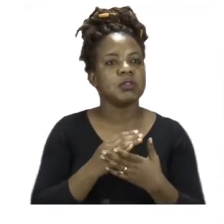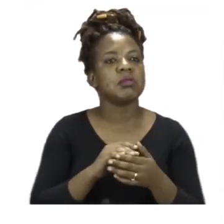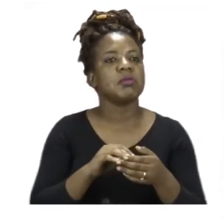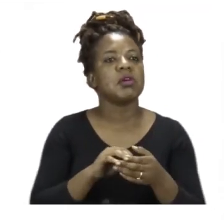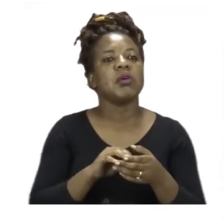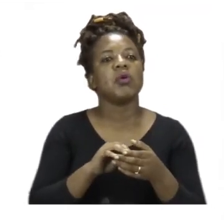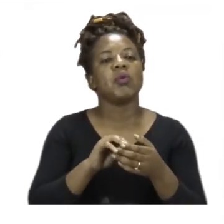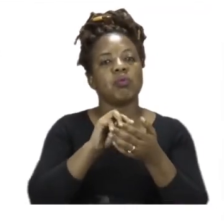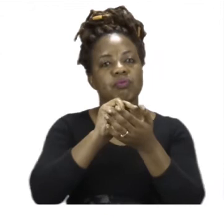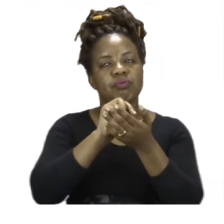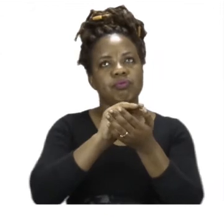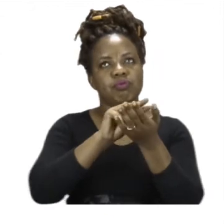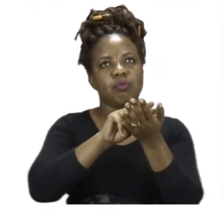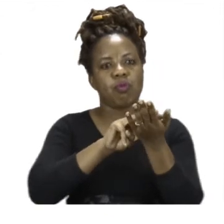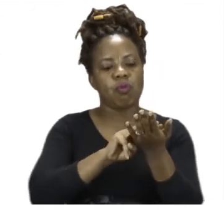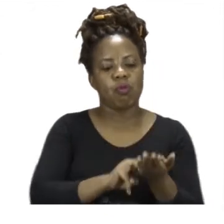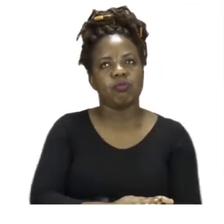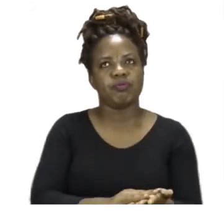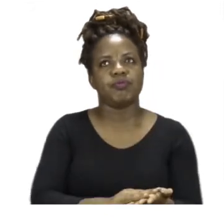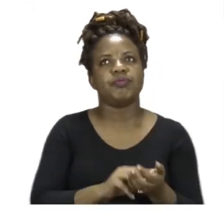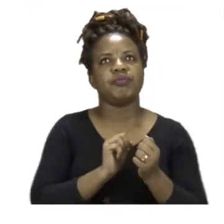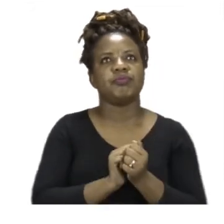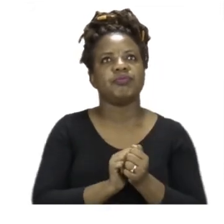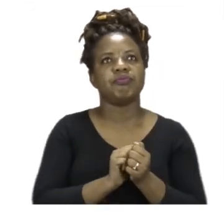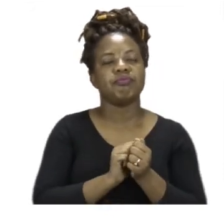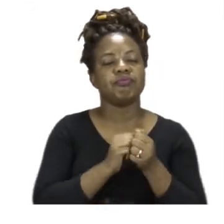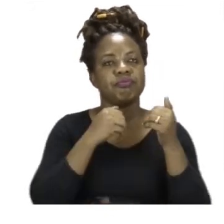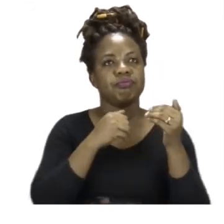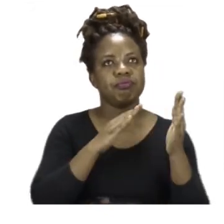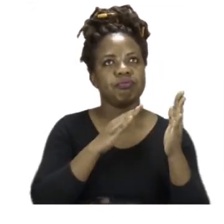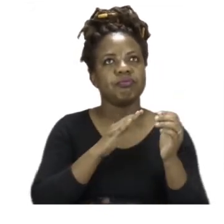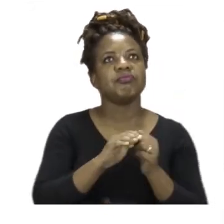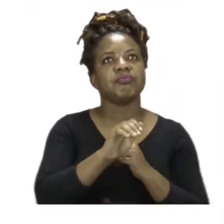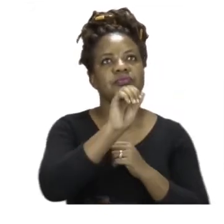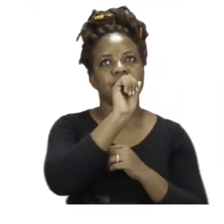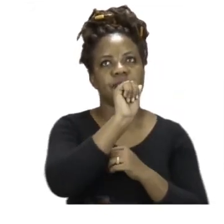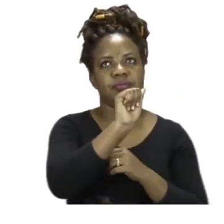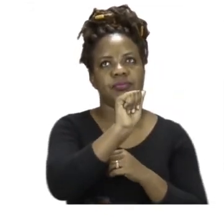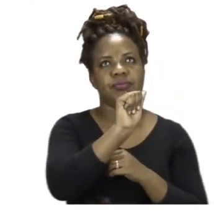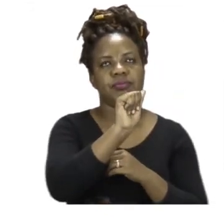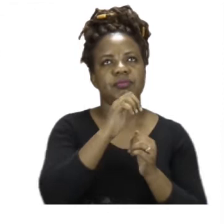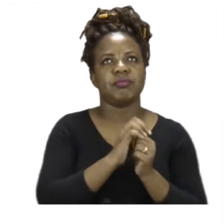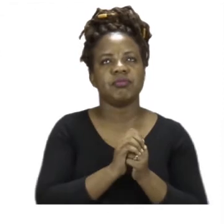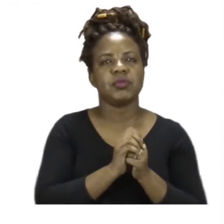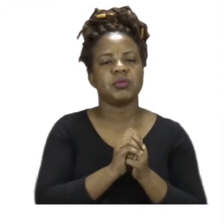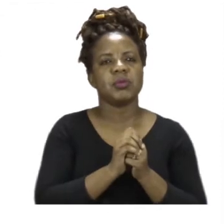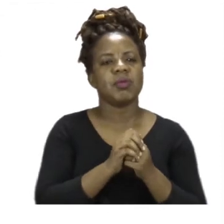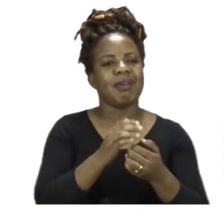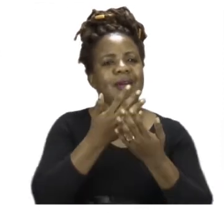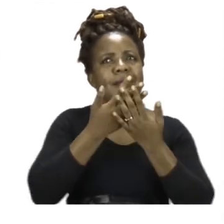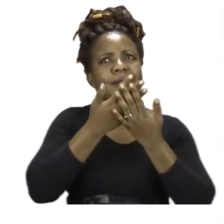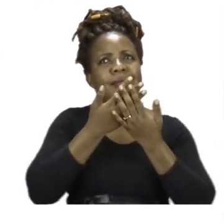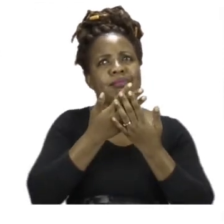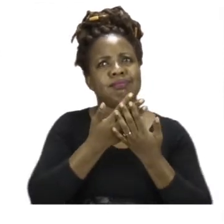So we're going to start with A and we should start from the heaviest item to